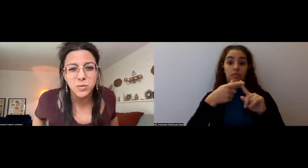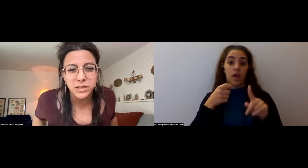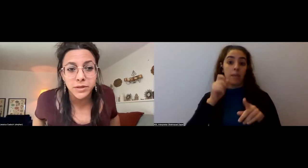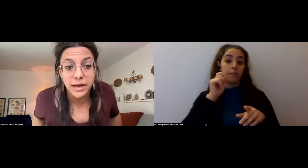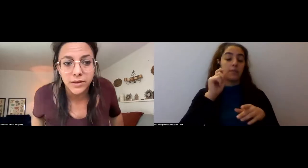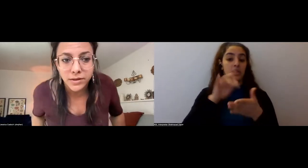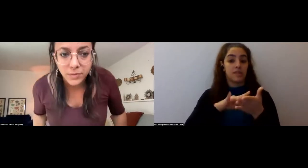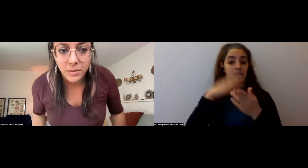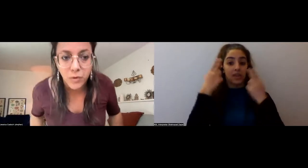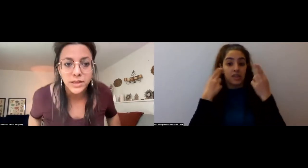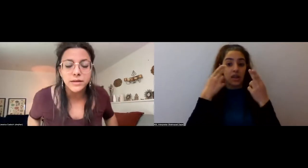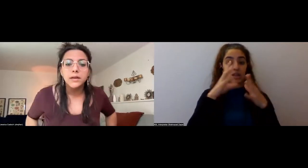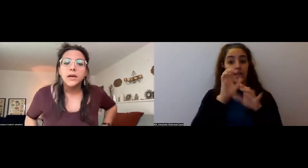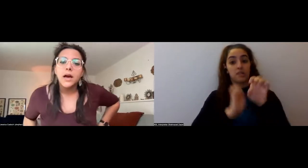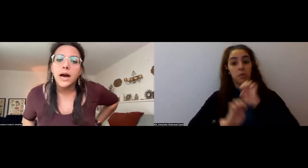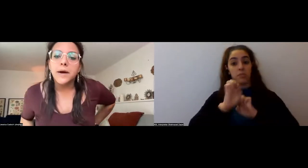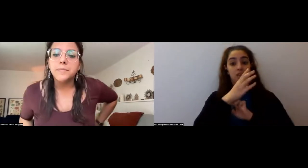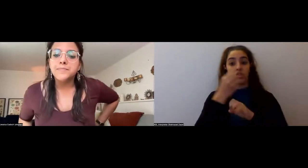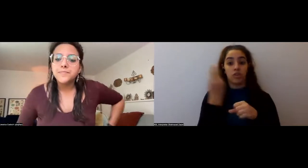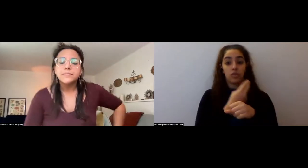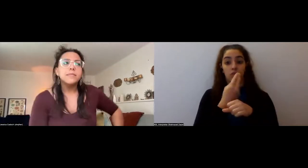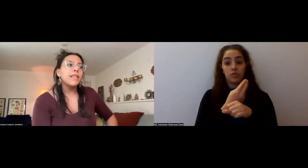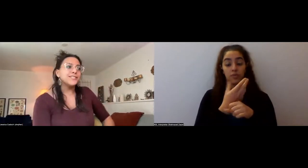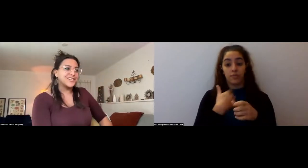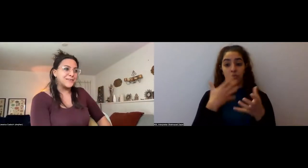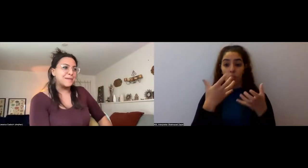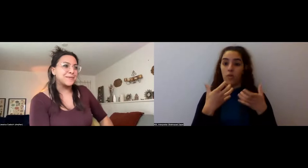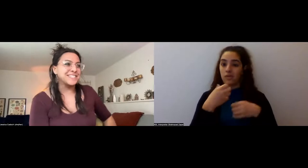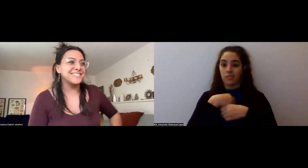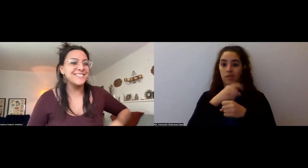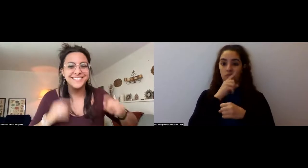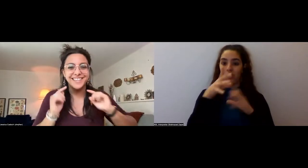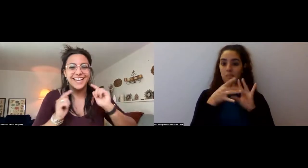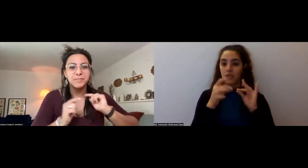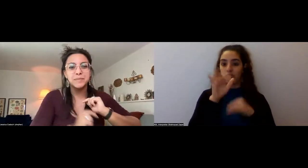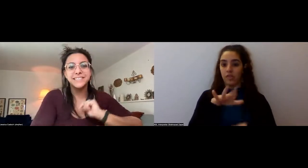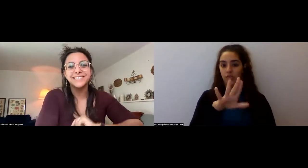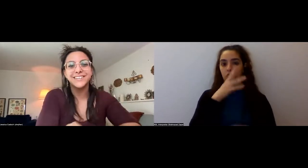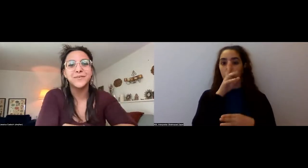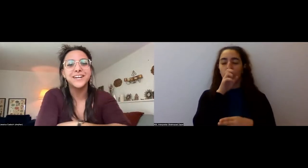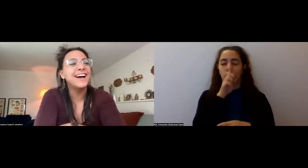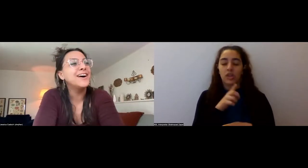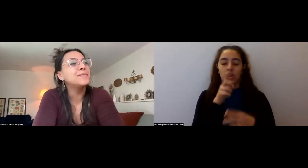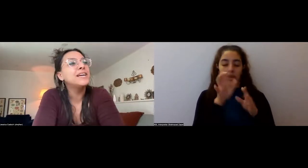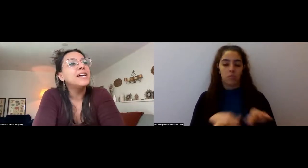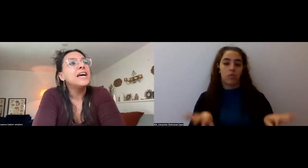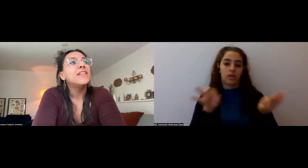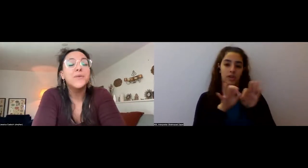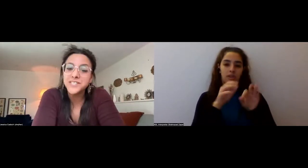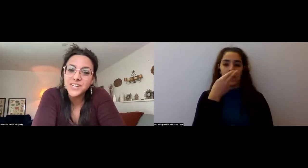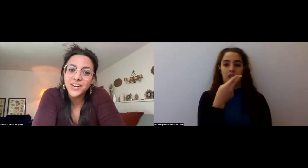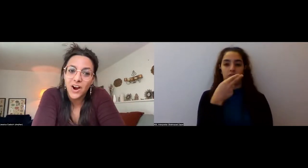Um, and I just wanted to put that out there. It's really important. Um, I just couldn't remember what it's, it's the HPPD stood for. Um,